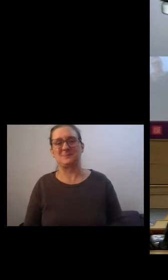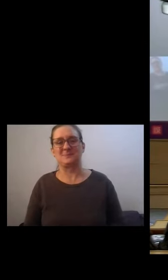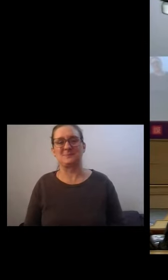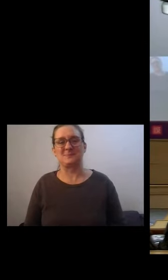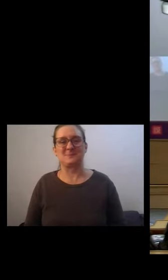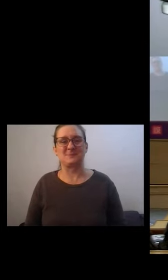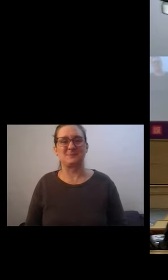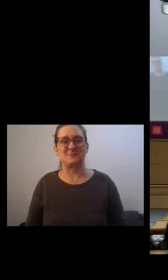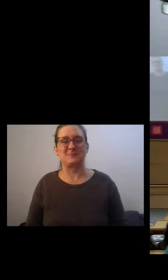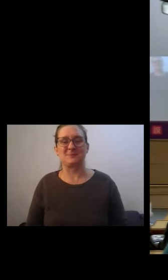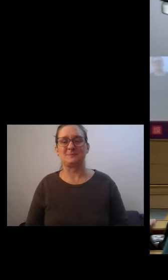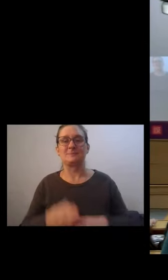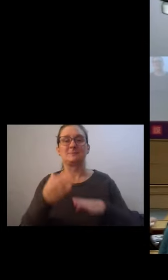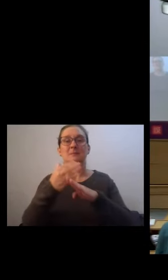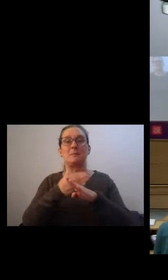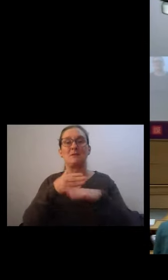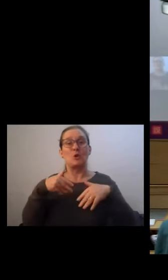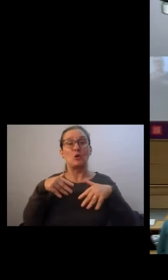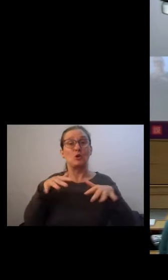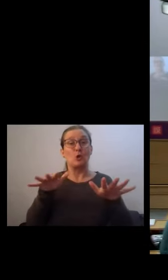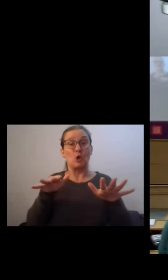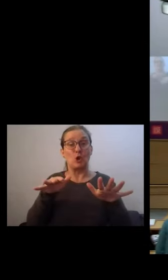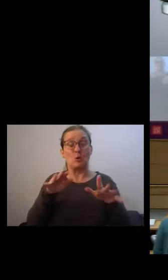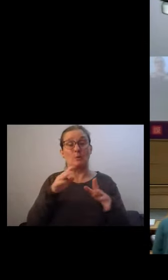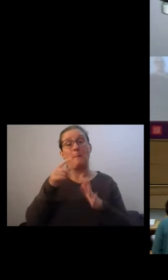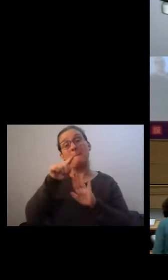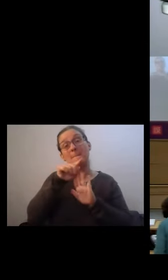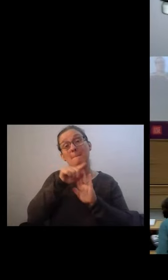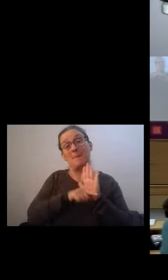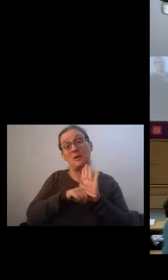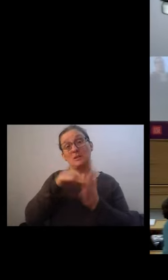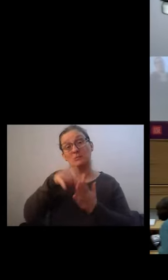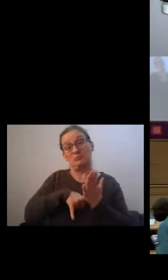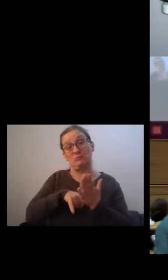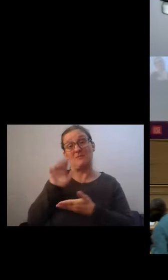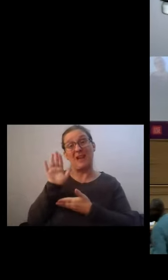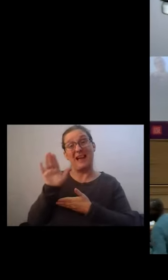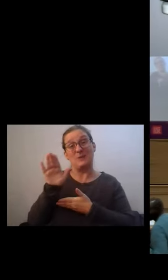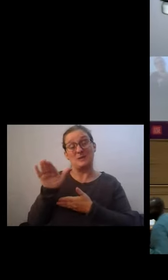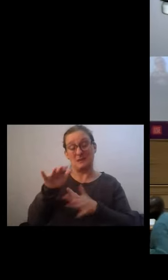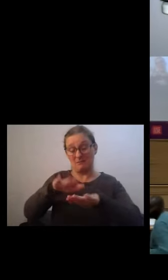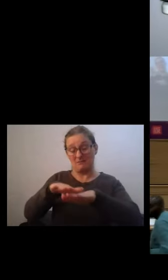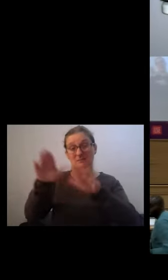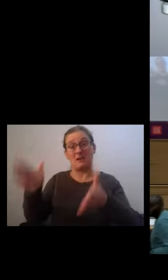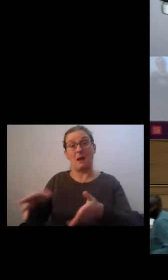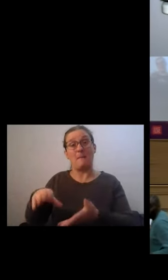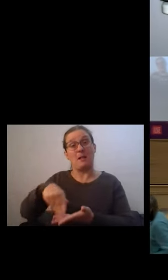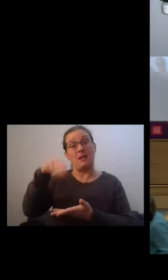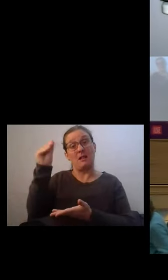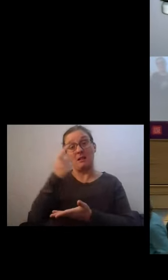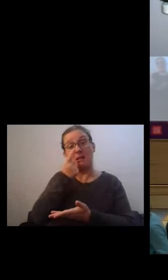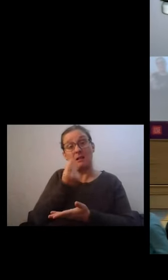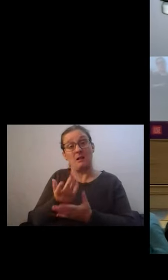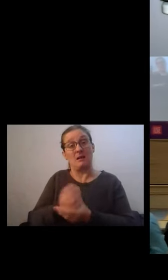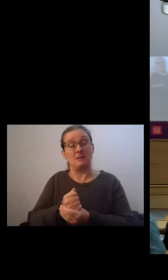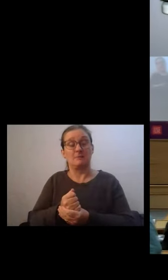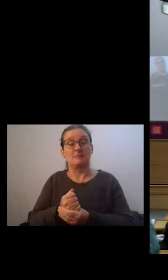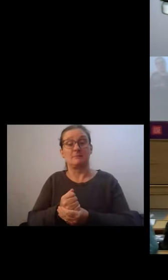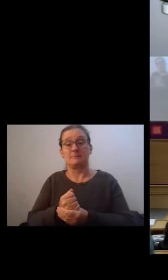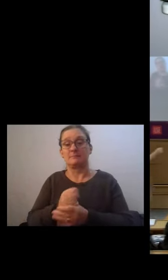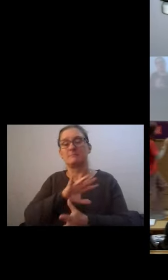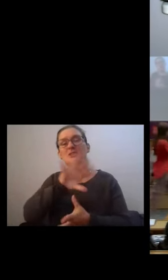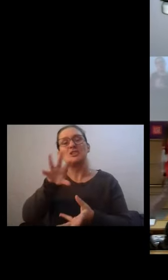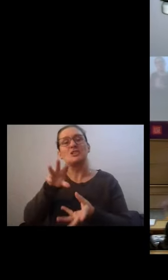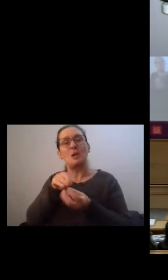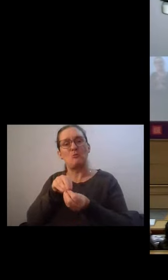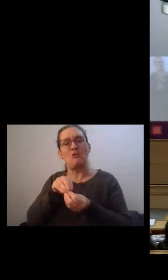Just before you all go, there are some policy briefs outside on a table somewhere, I think, that summarise some of the papers